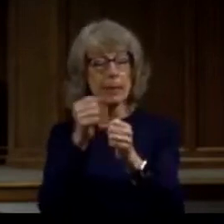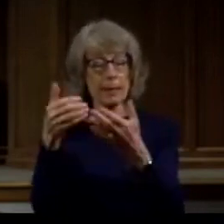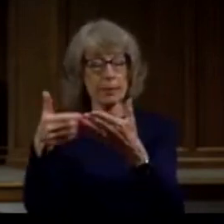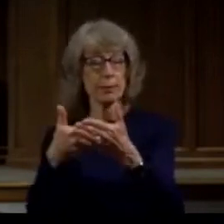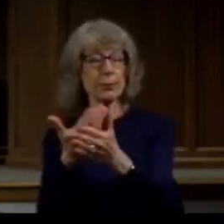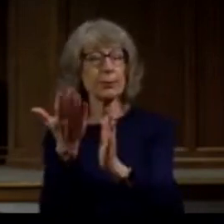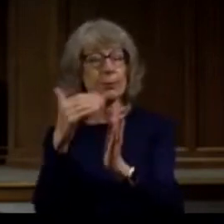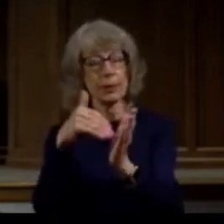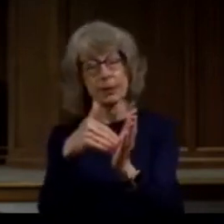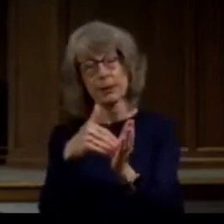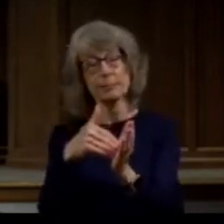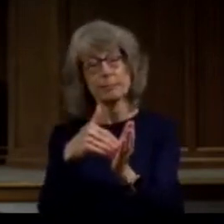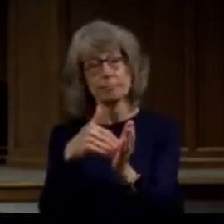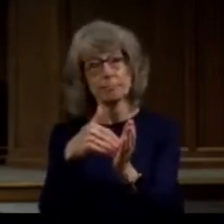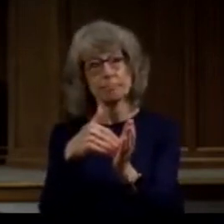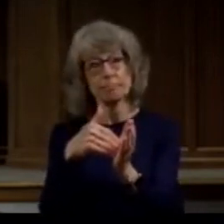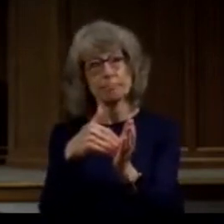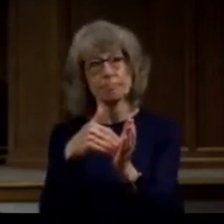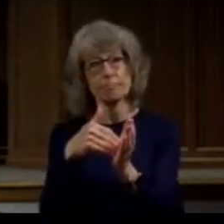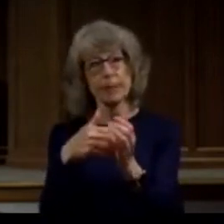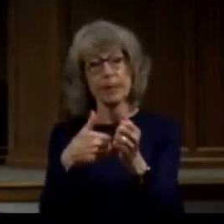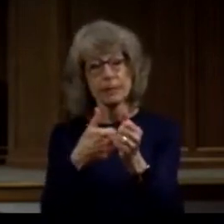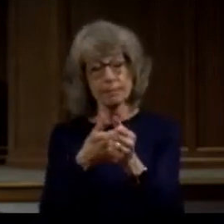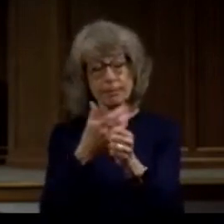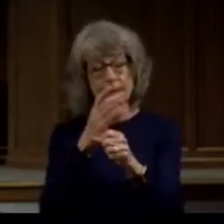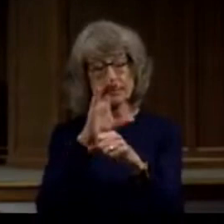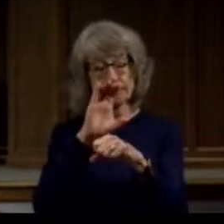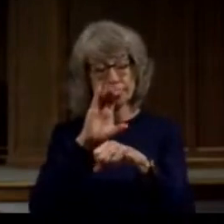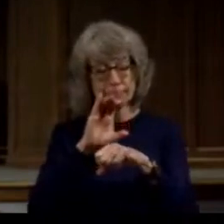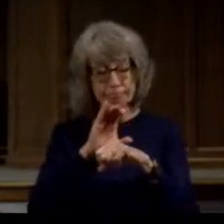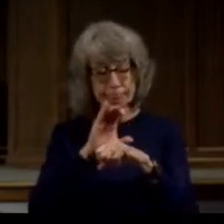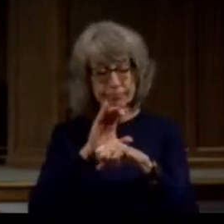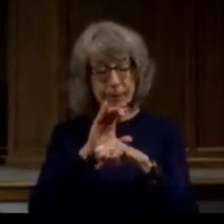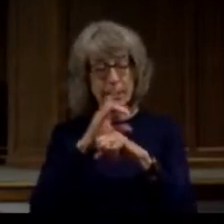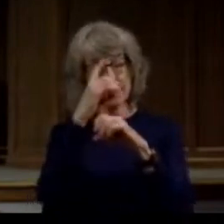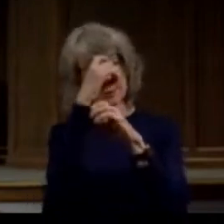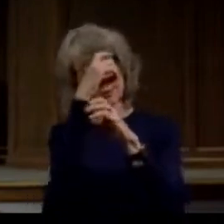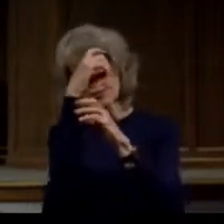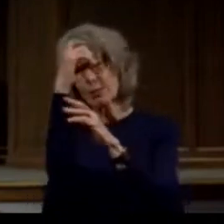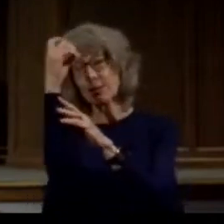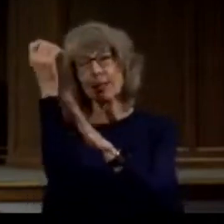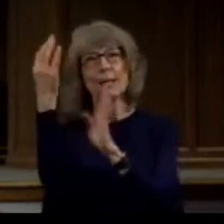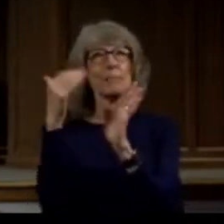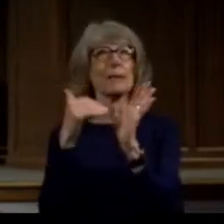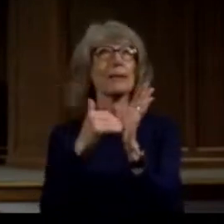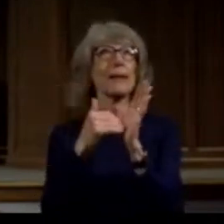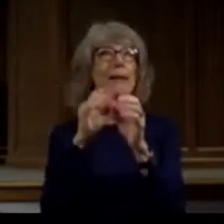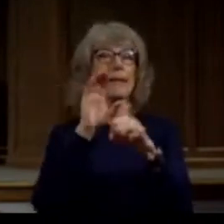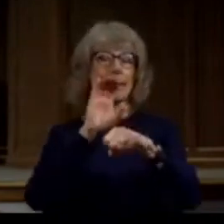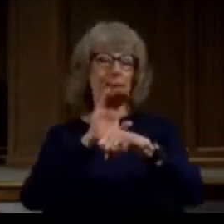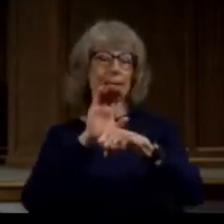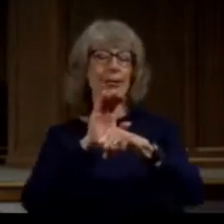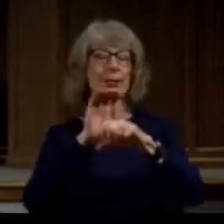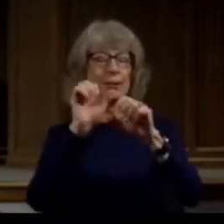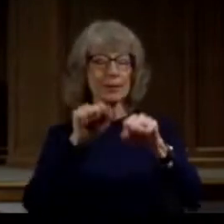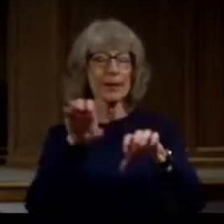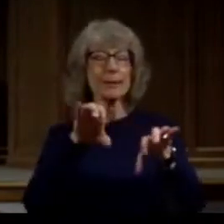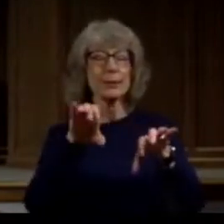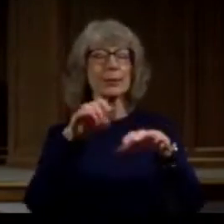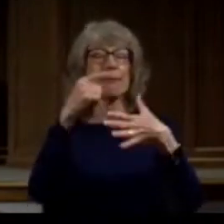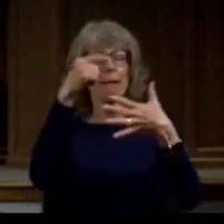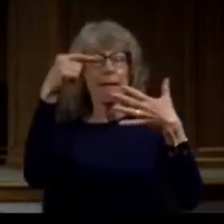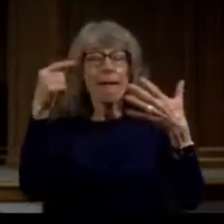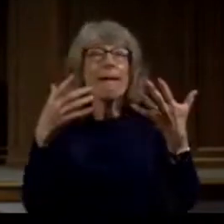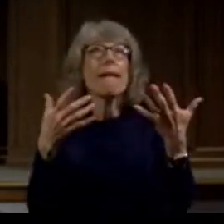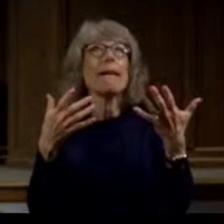to renew your commitment to the church to dream again about what it could be to dream again about where we're